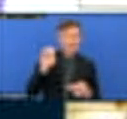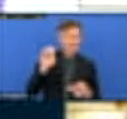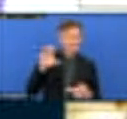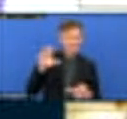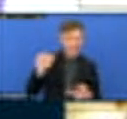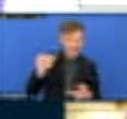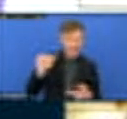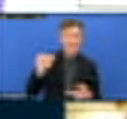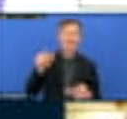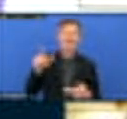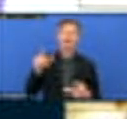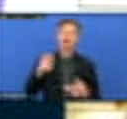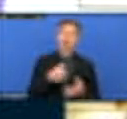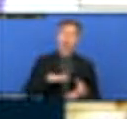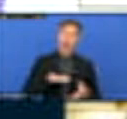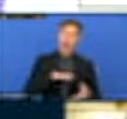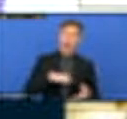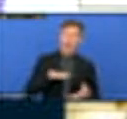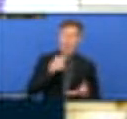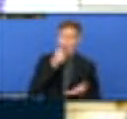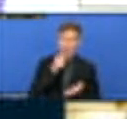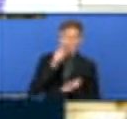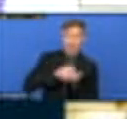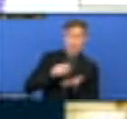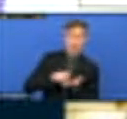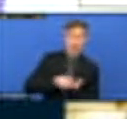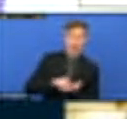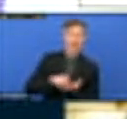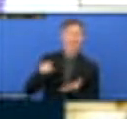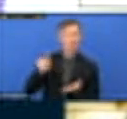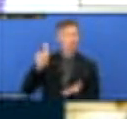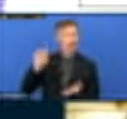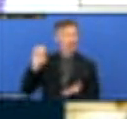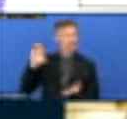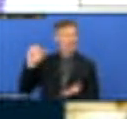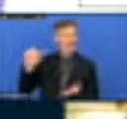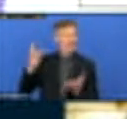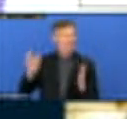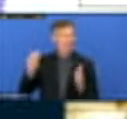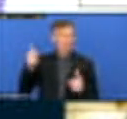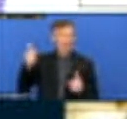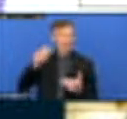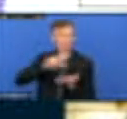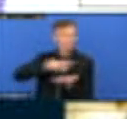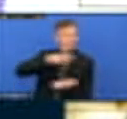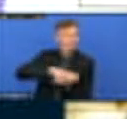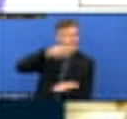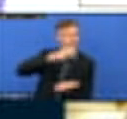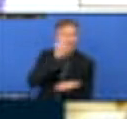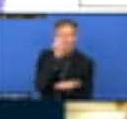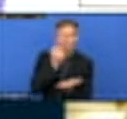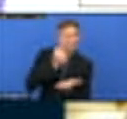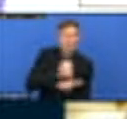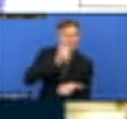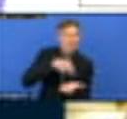finalize that. Secondly, we think that the clear finalization of that will make